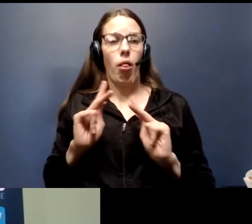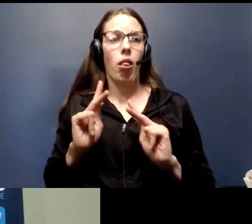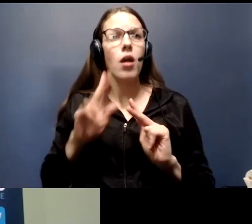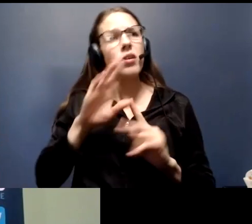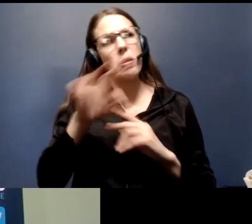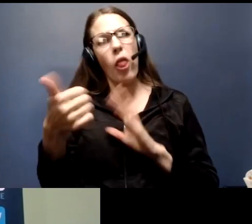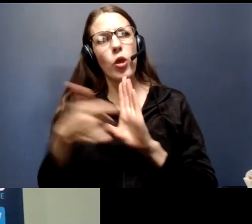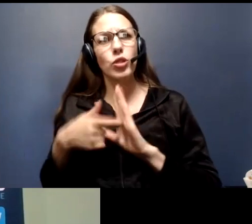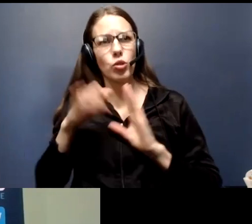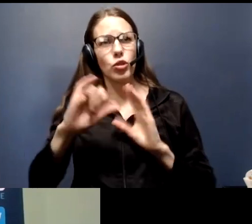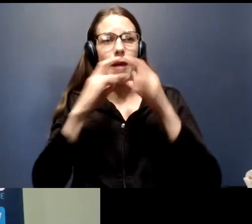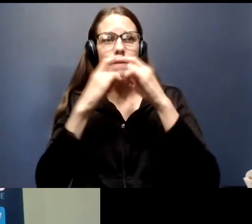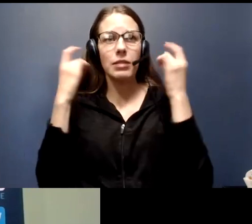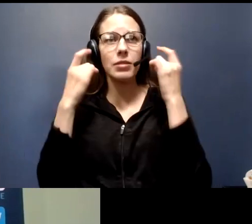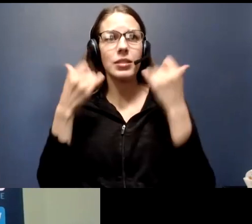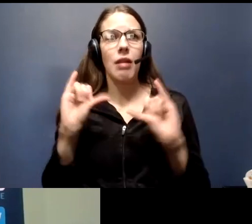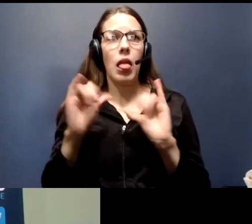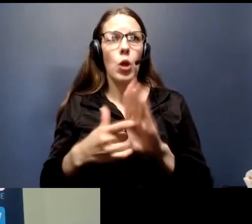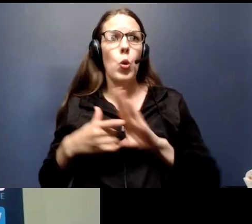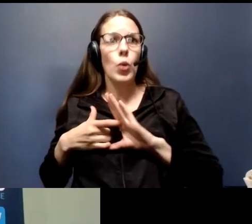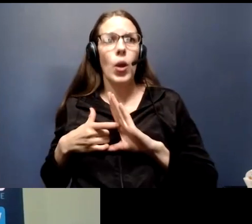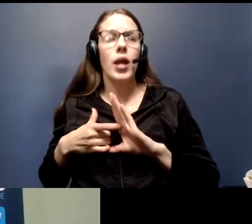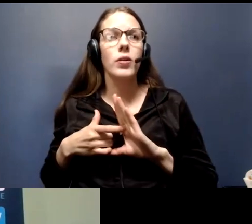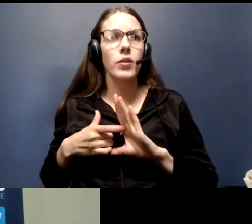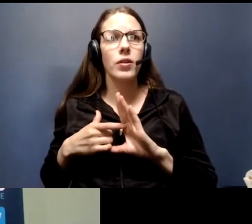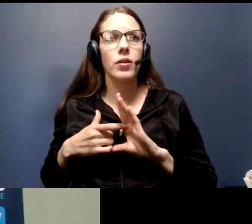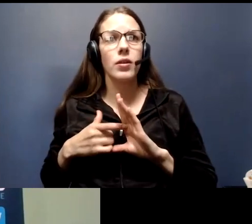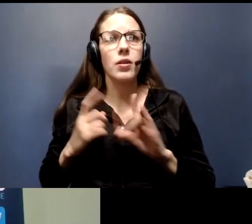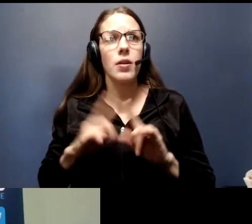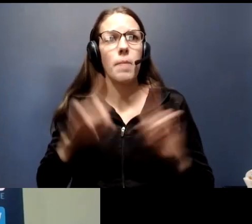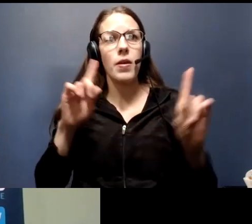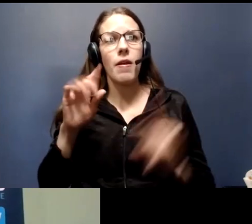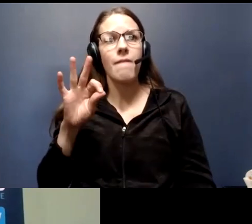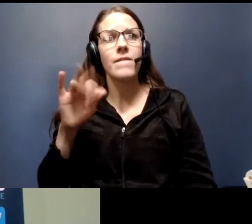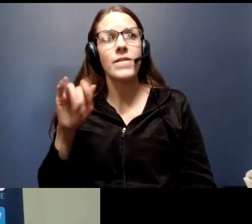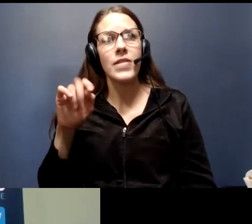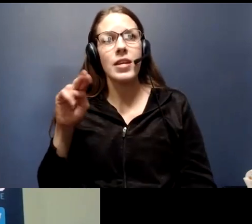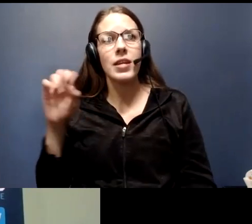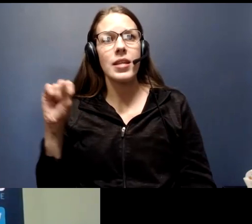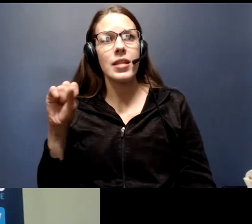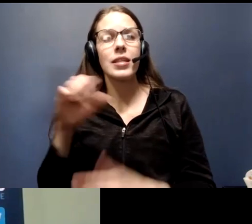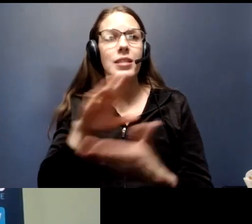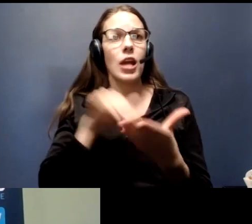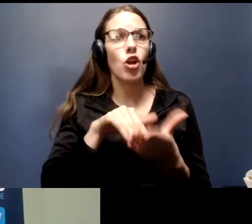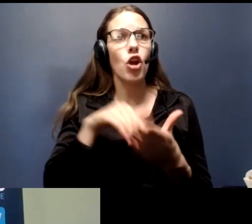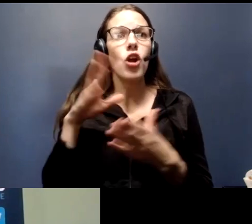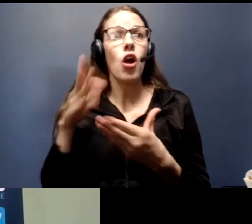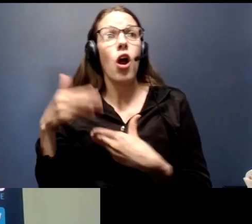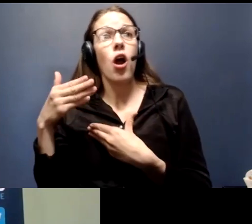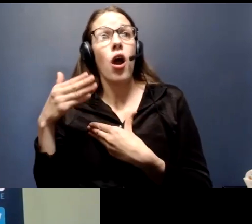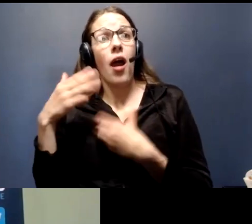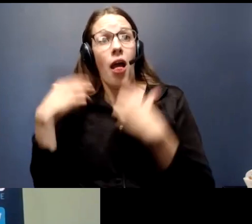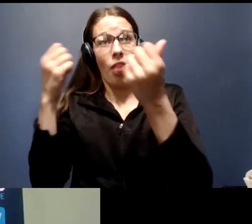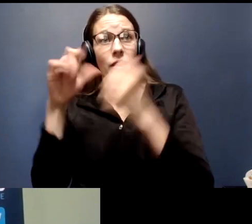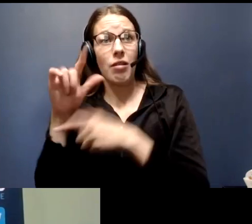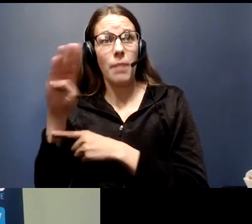Face coverings will still be required, but fitness centers and health clubs can offer one-on-one training and outdoor